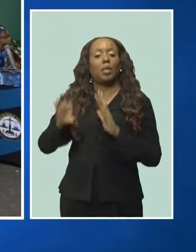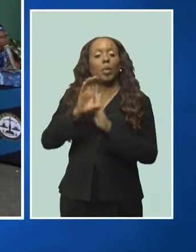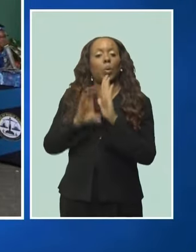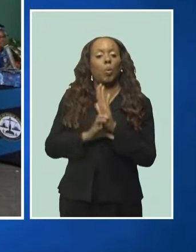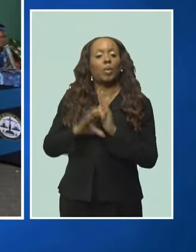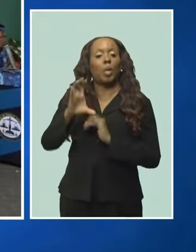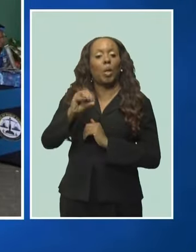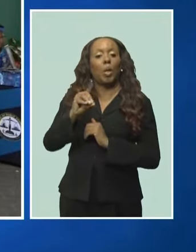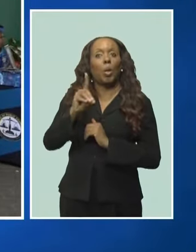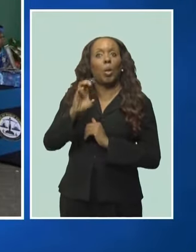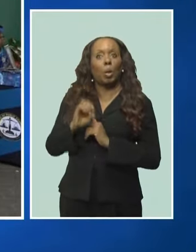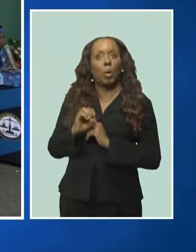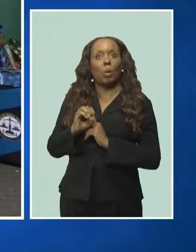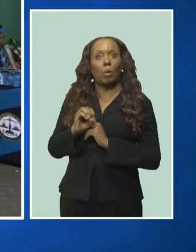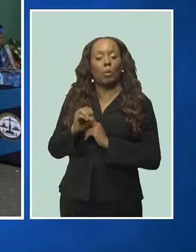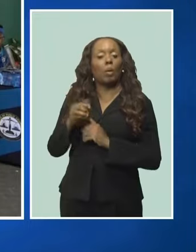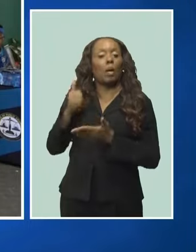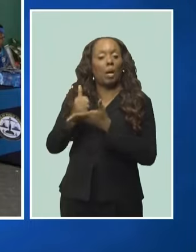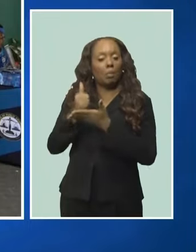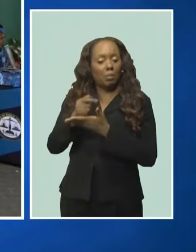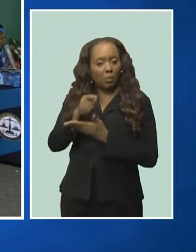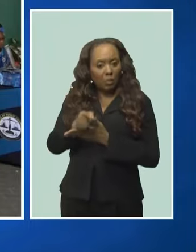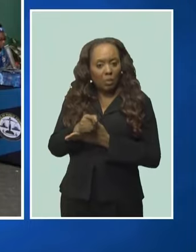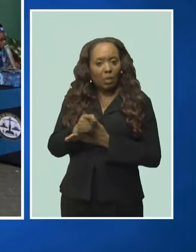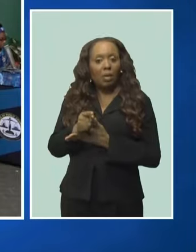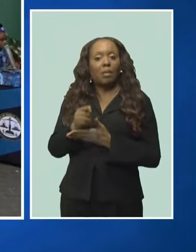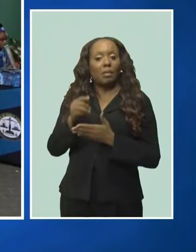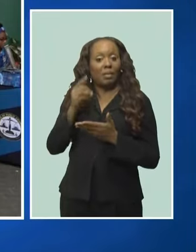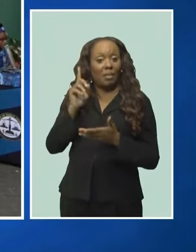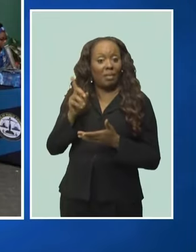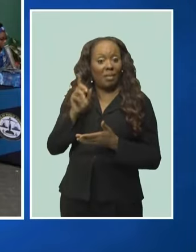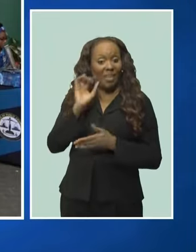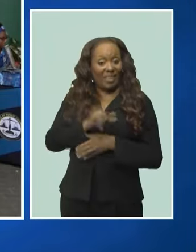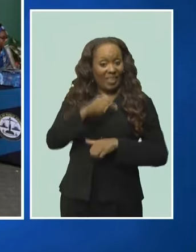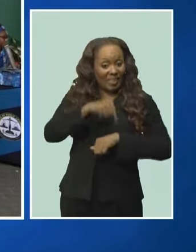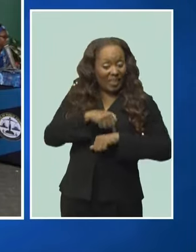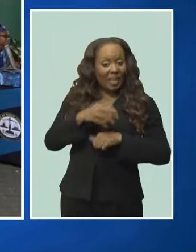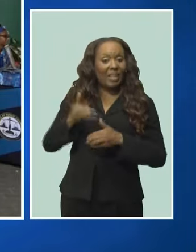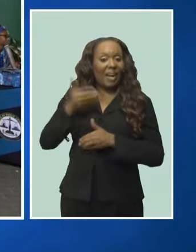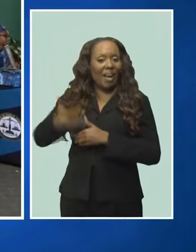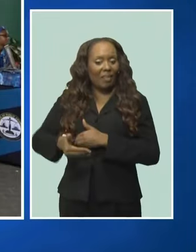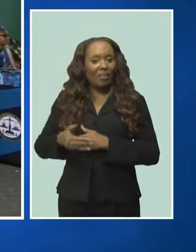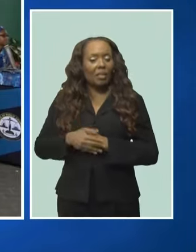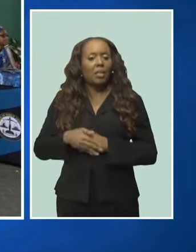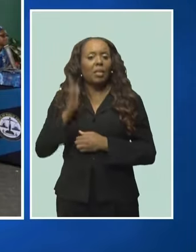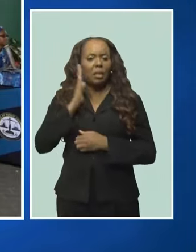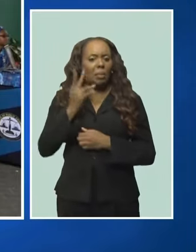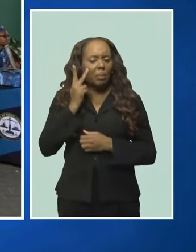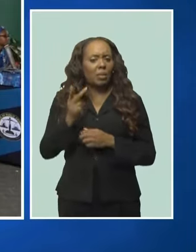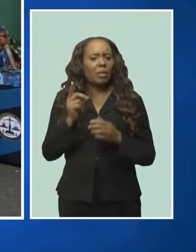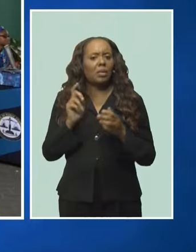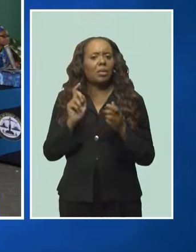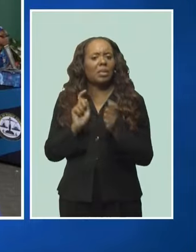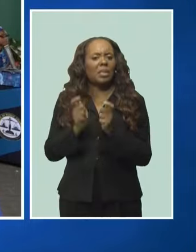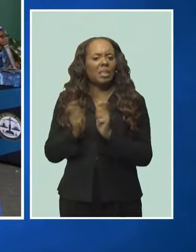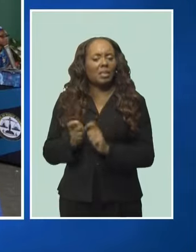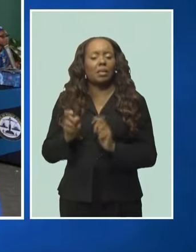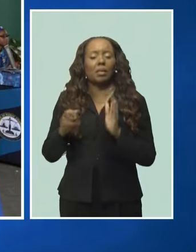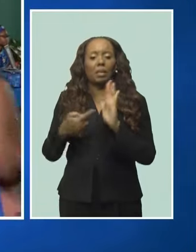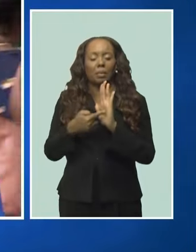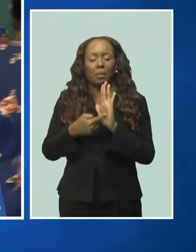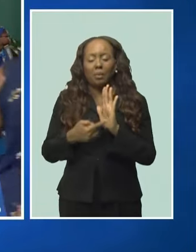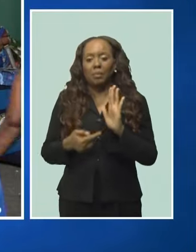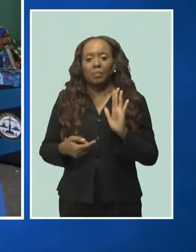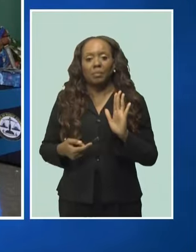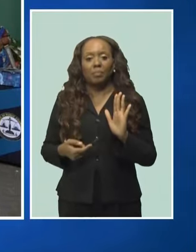right up until you purchase and even after you purchase. So some of the changes that you will see, for example, there